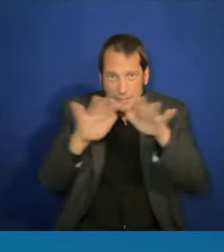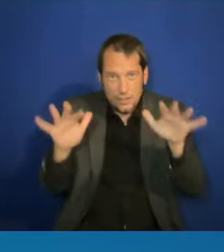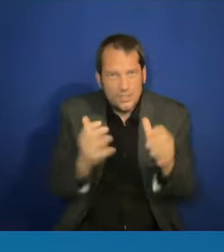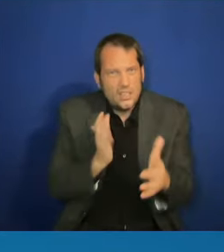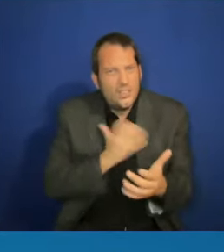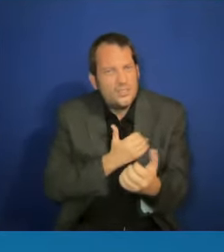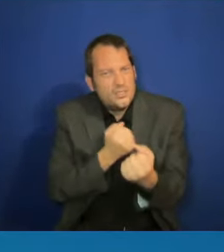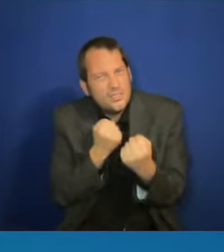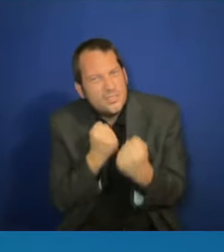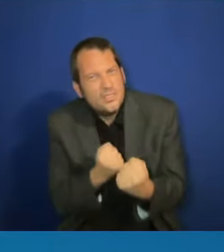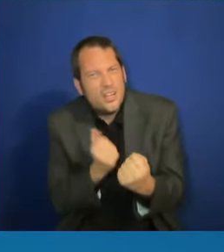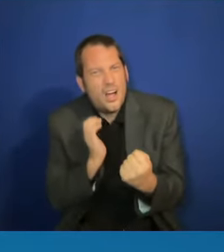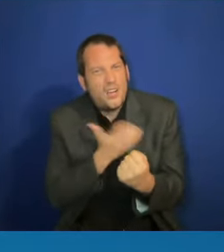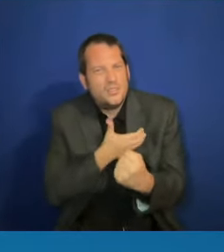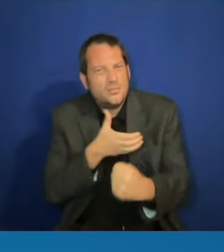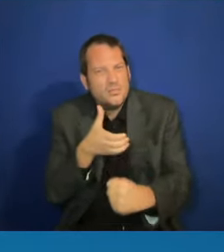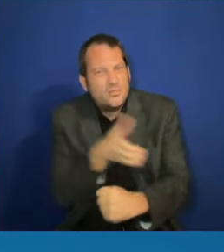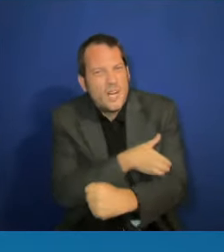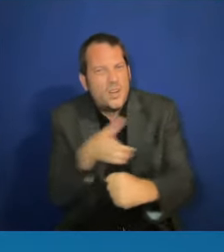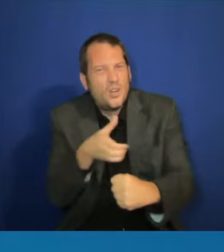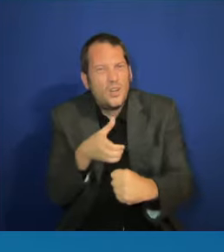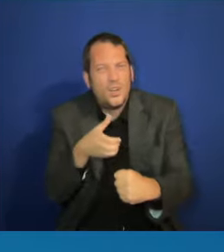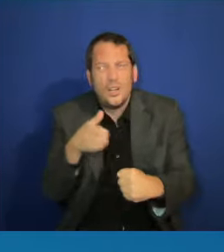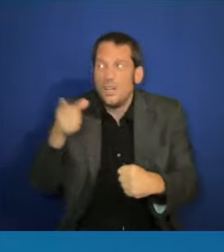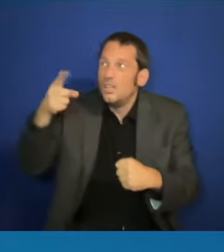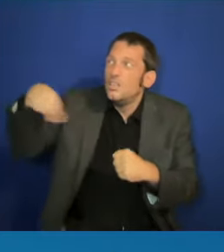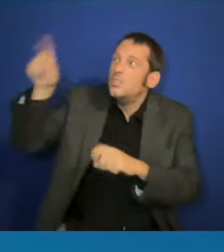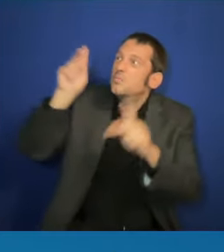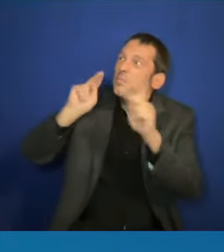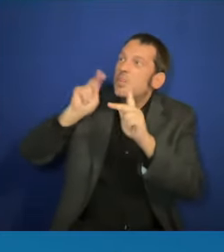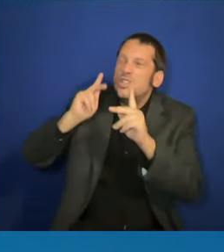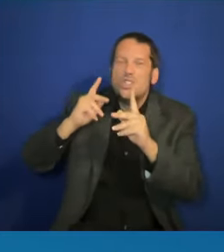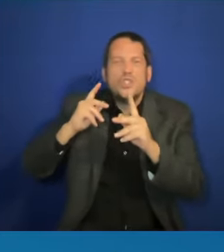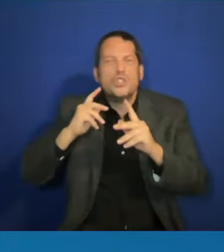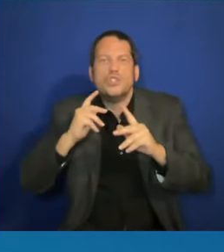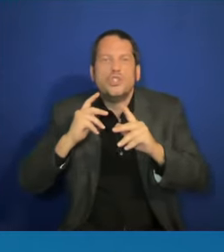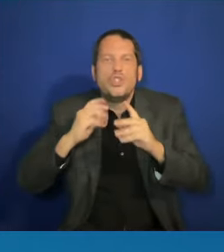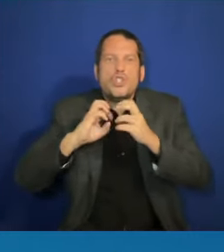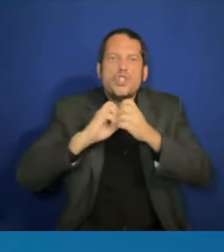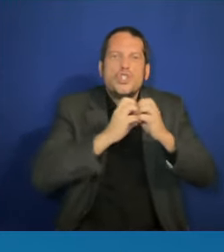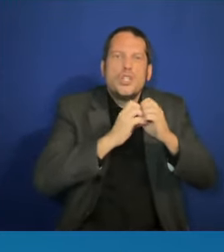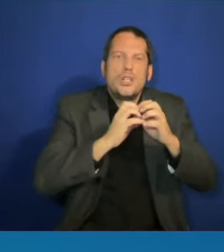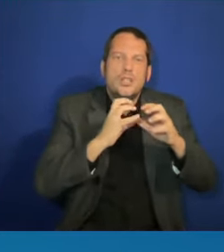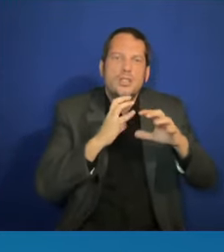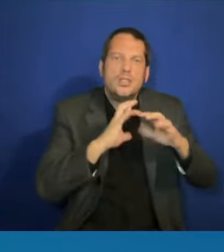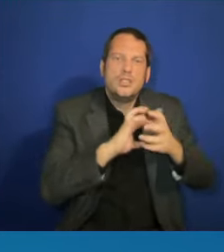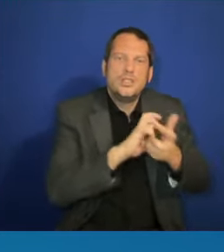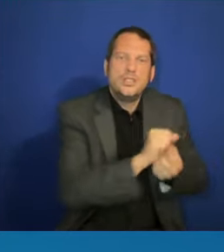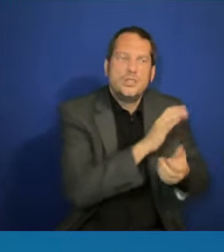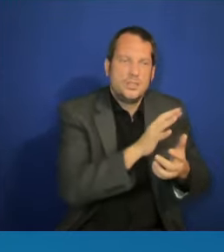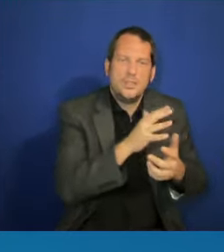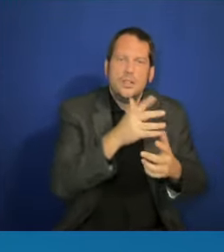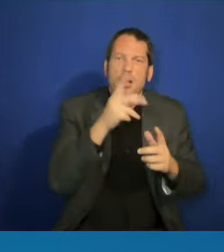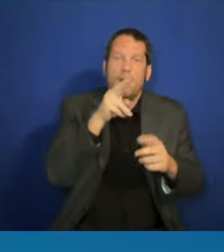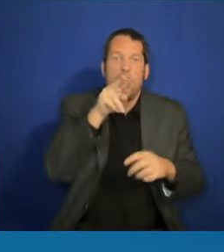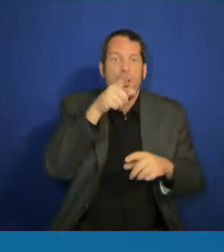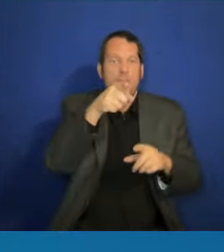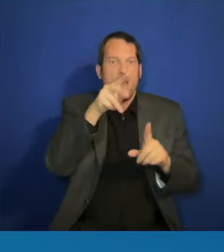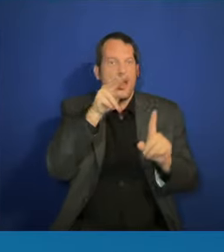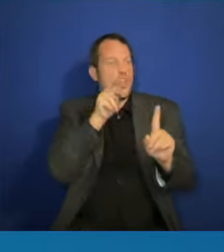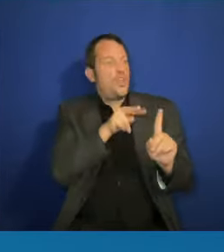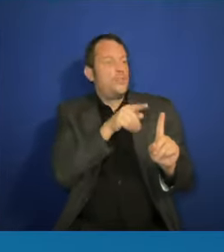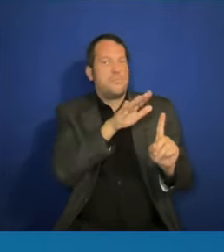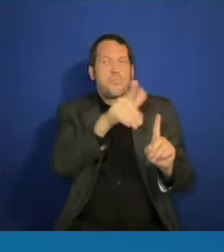prioritizing diversity, equity, and inclusion is somehow a bad thing. They're literally trying to